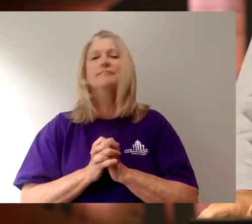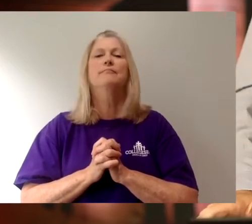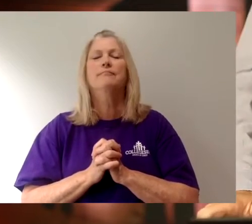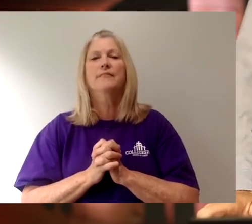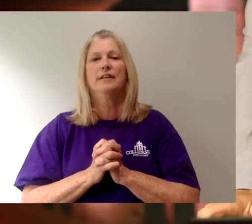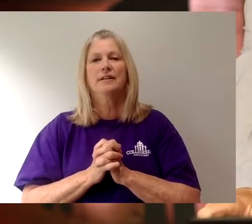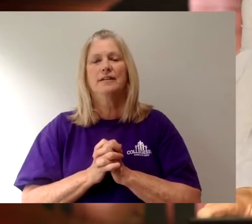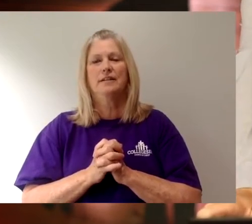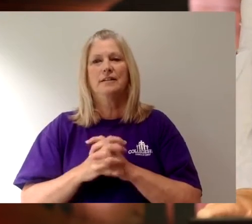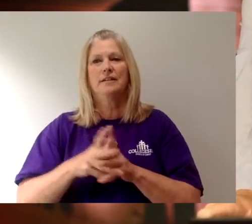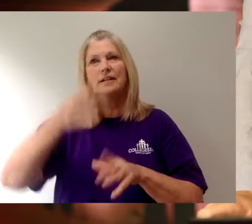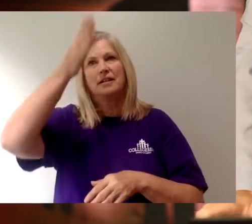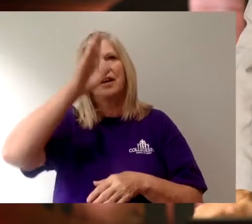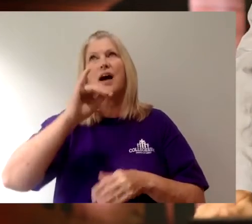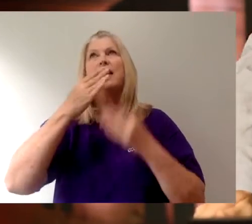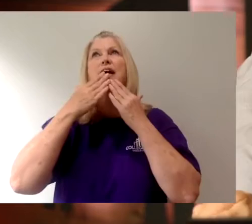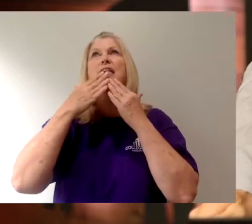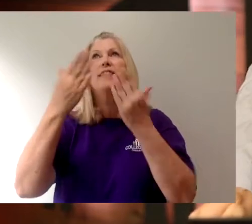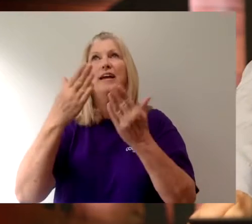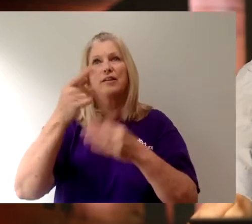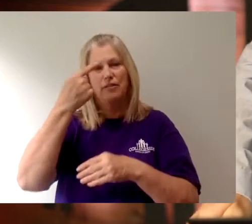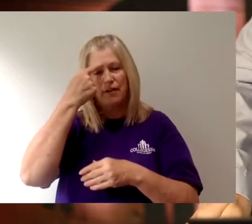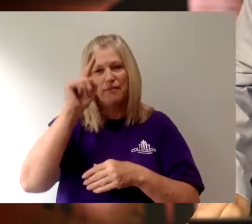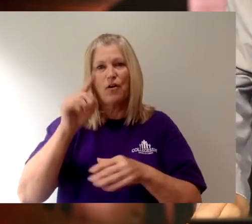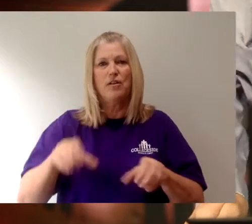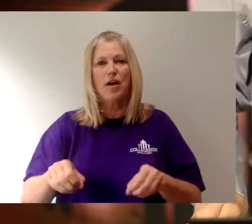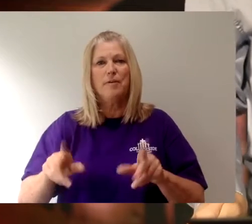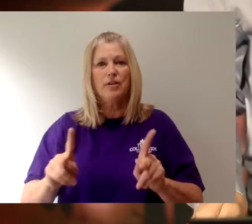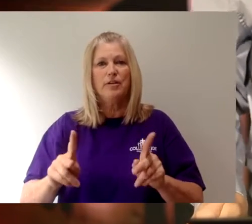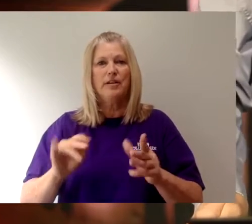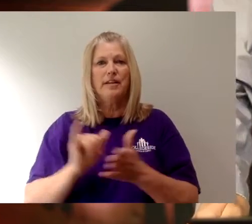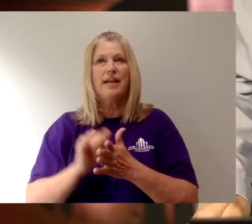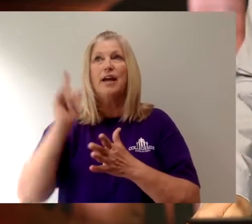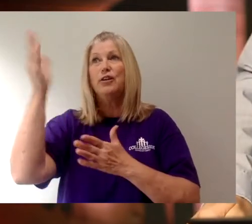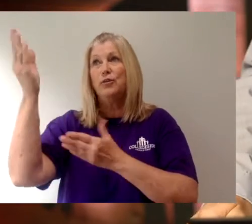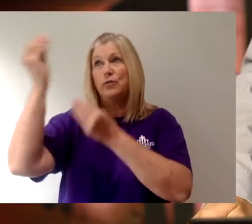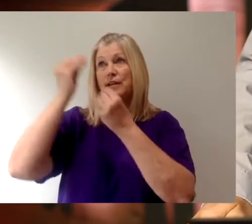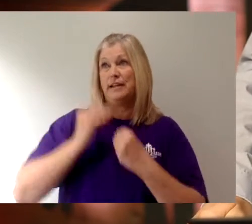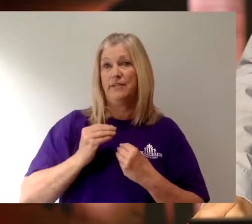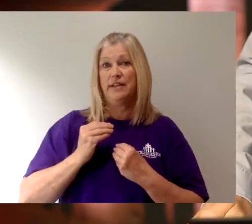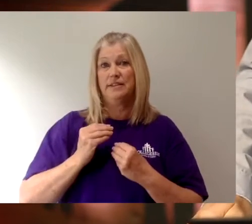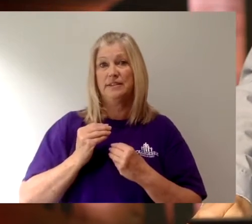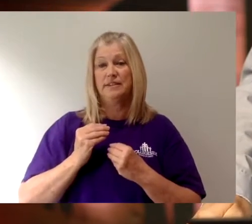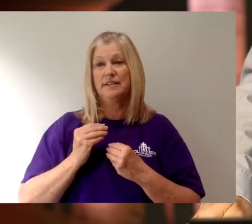pray. God, I'm grateful for the opportunity that you have given us.